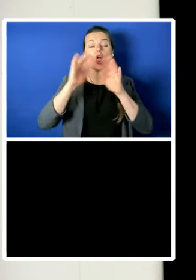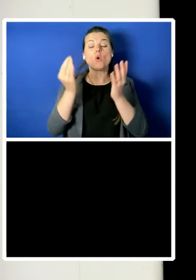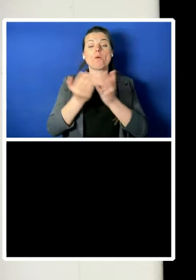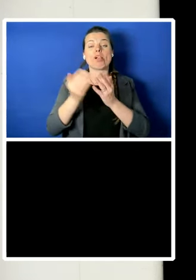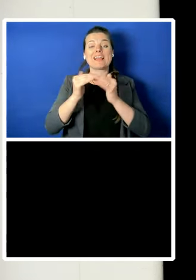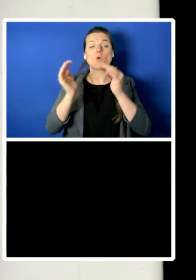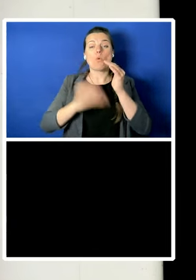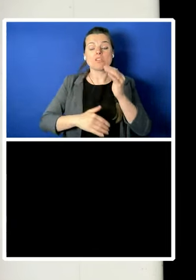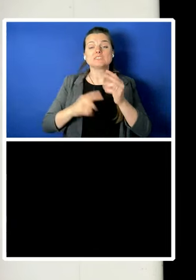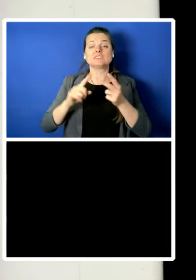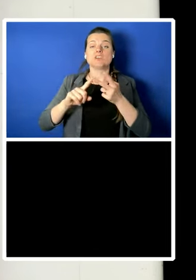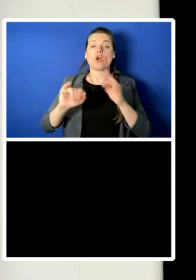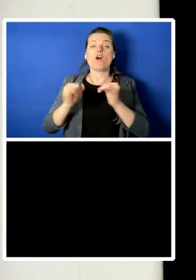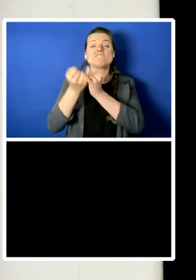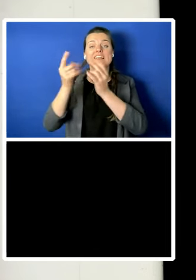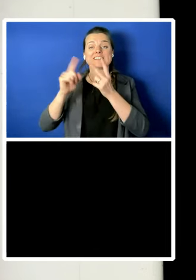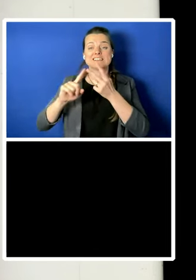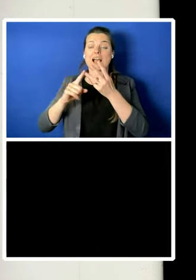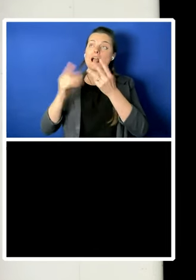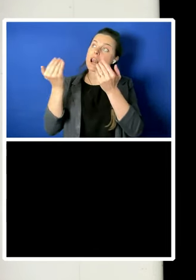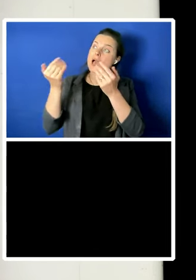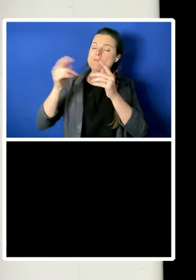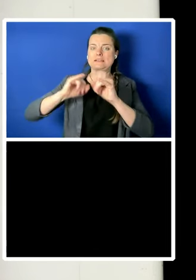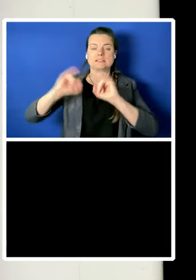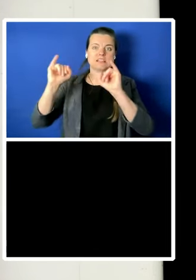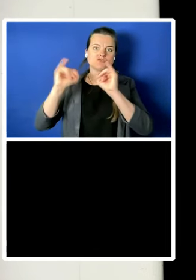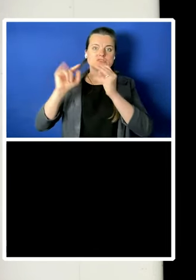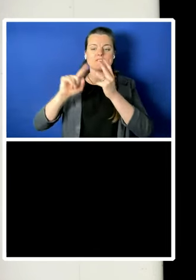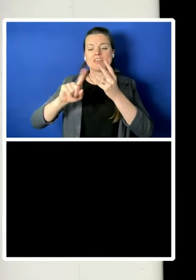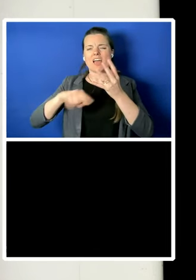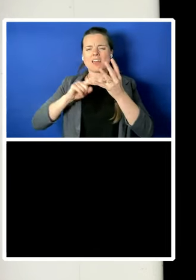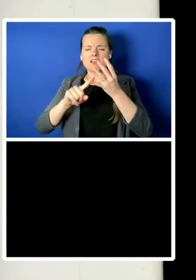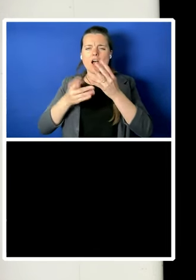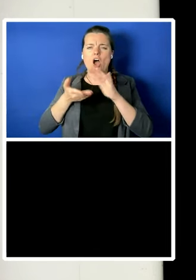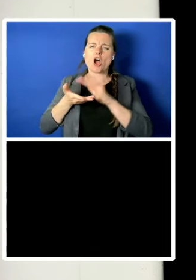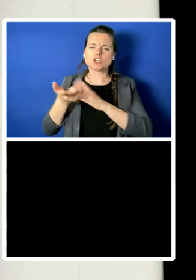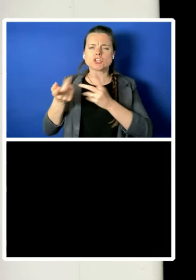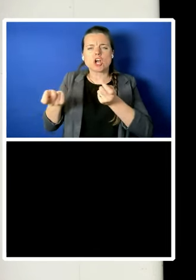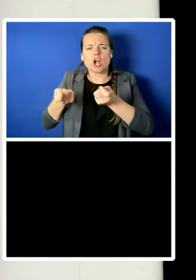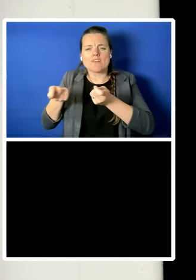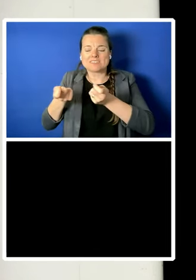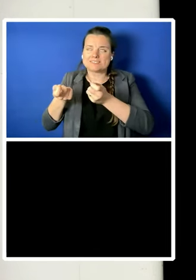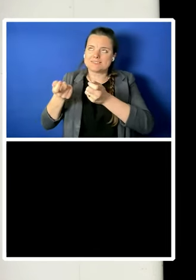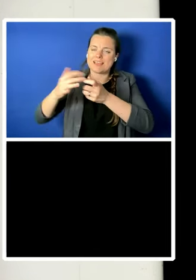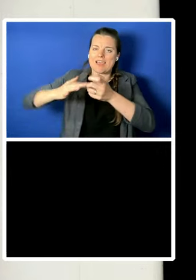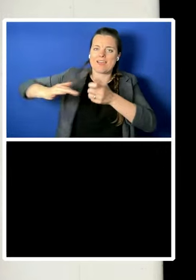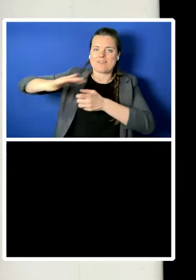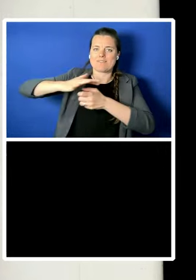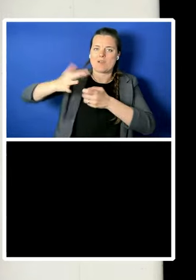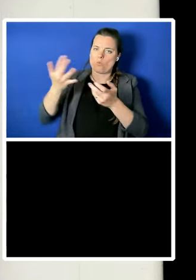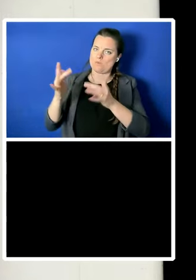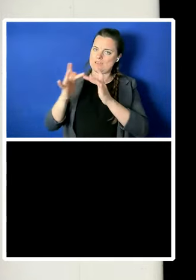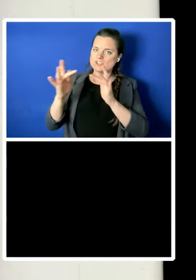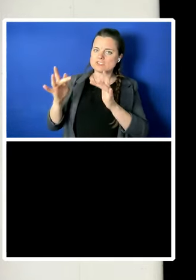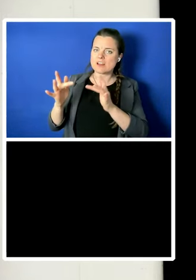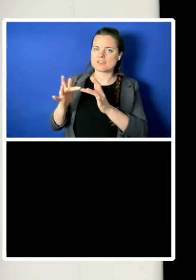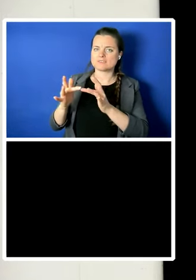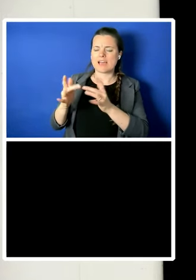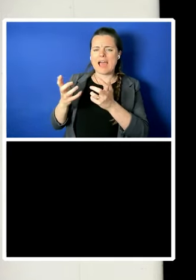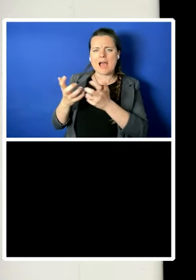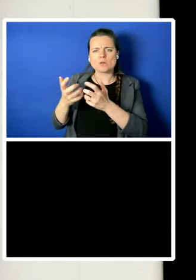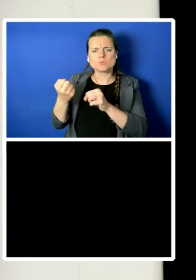climate catastrophe and the new and under-governed continent of the internet without shared values,